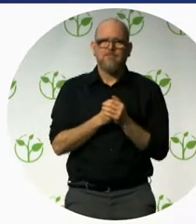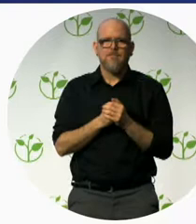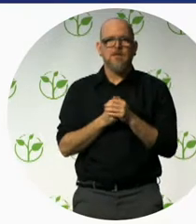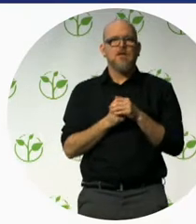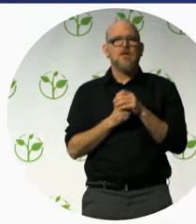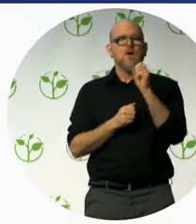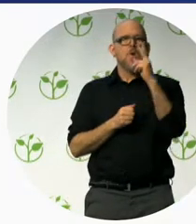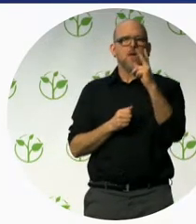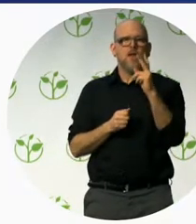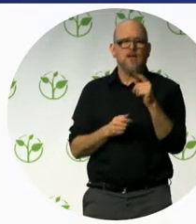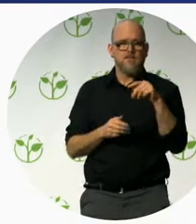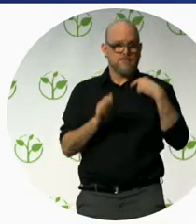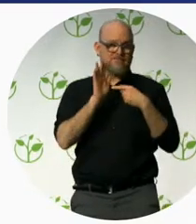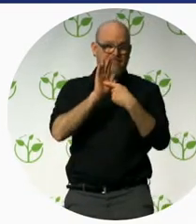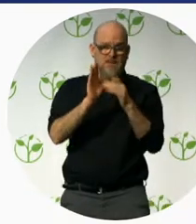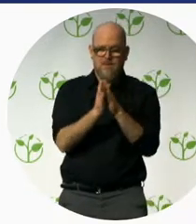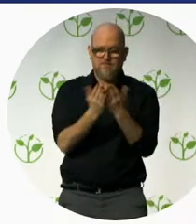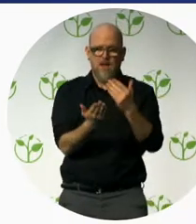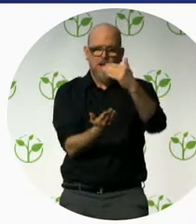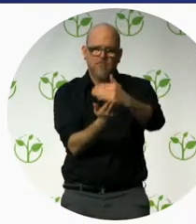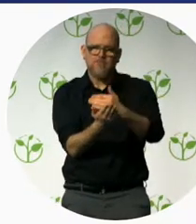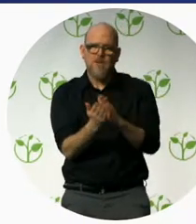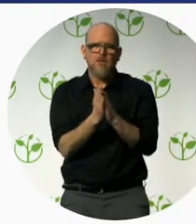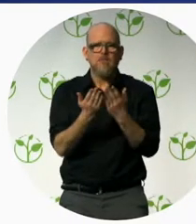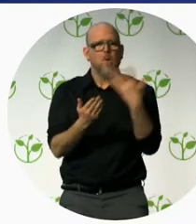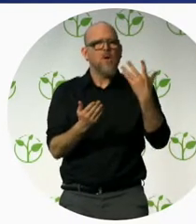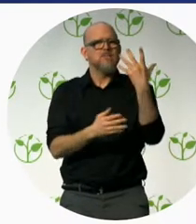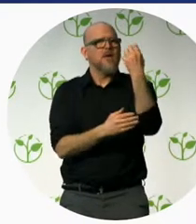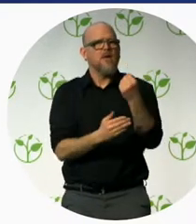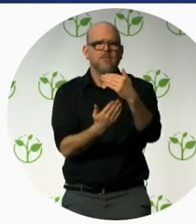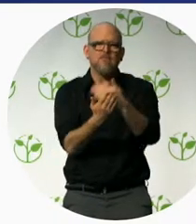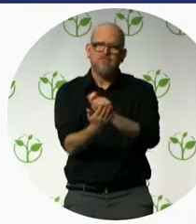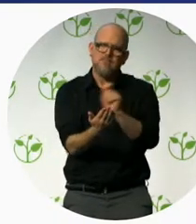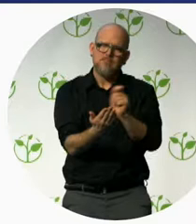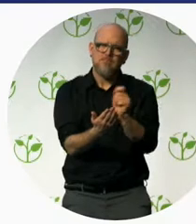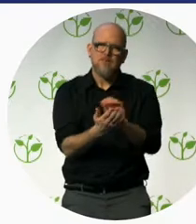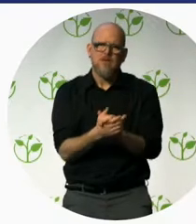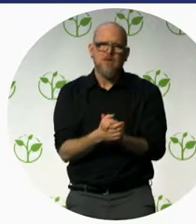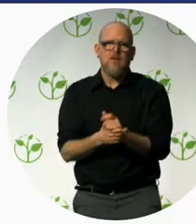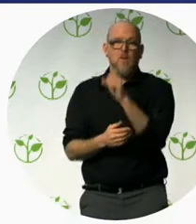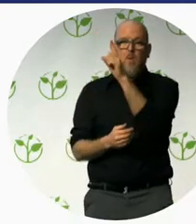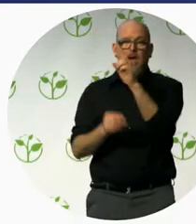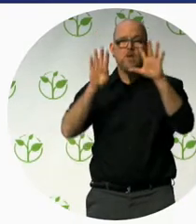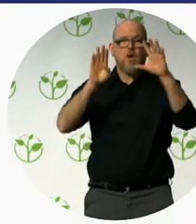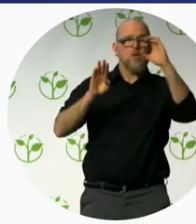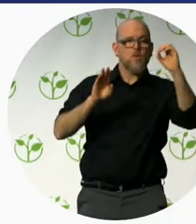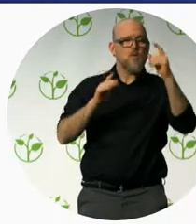109 for comprehensive hotel accessibility strategy. Thank you, Magnus.